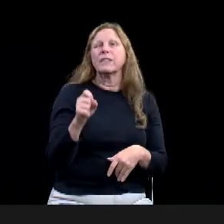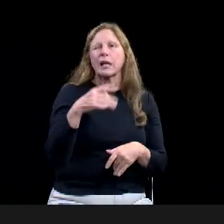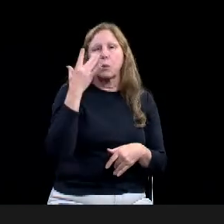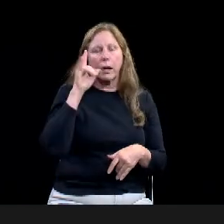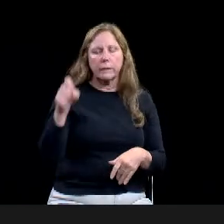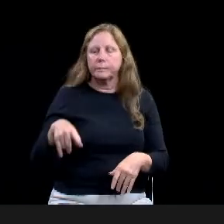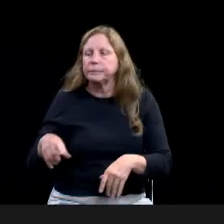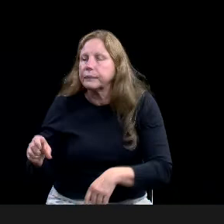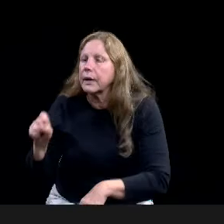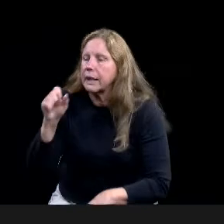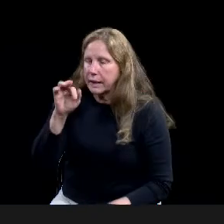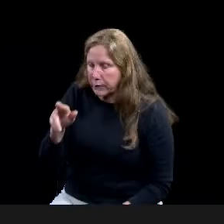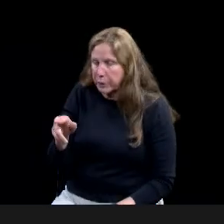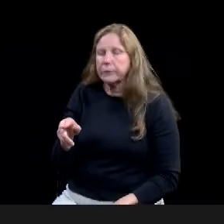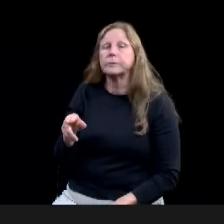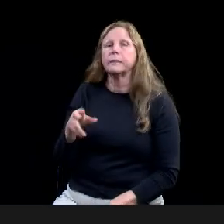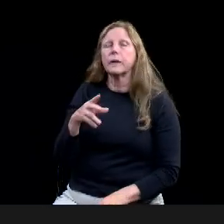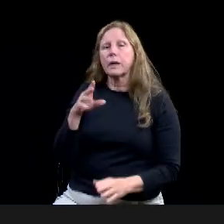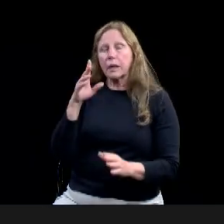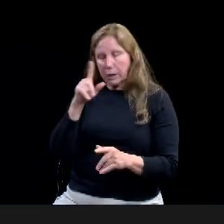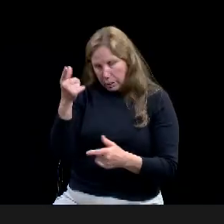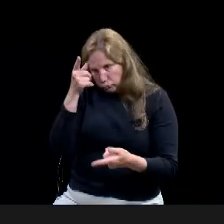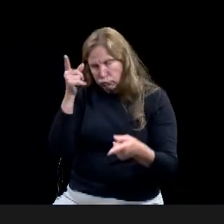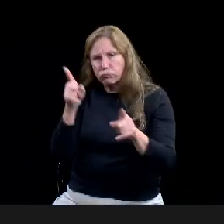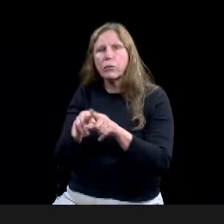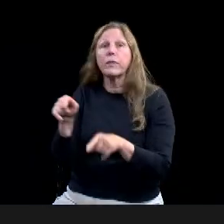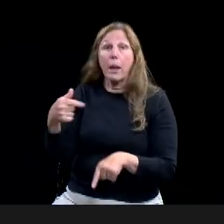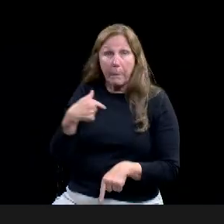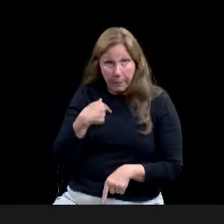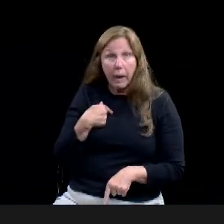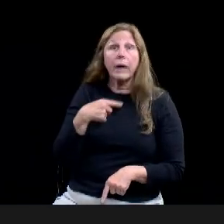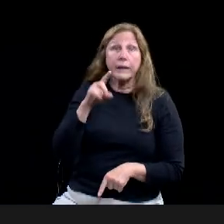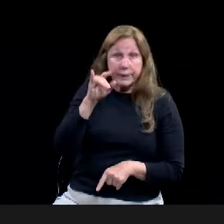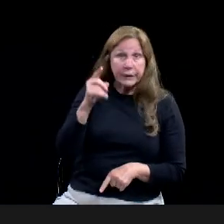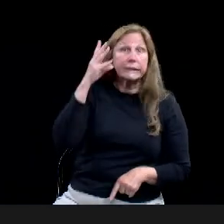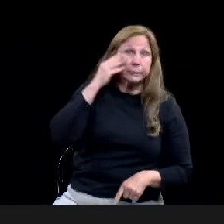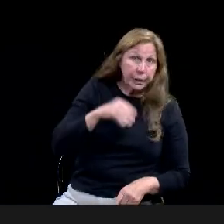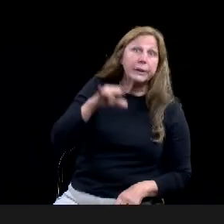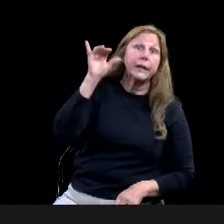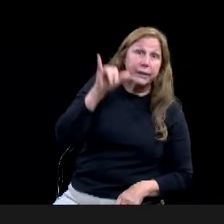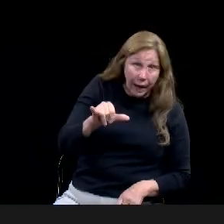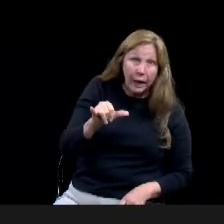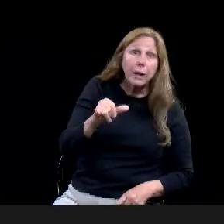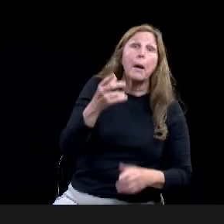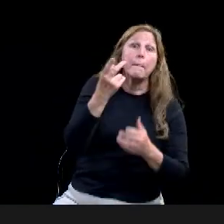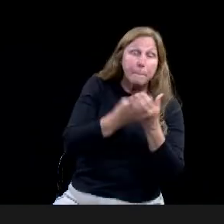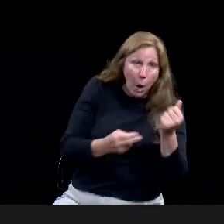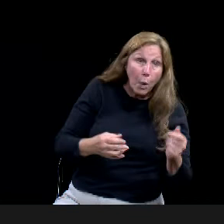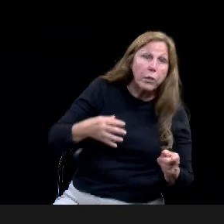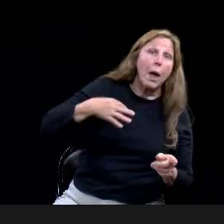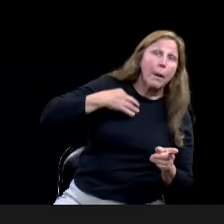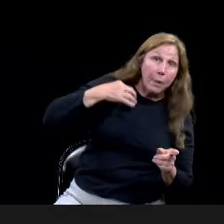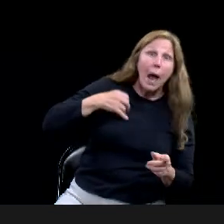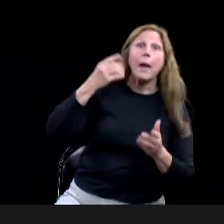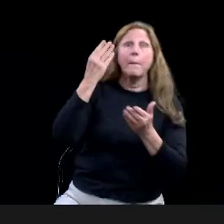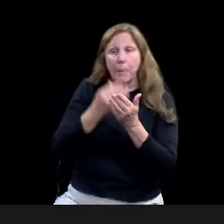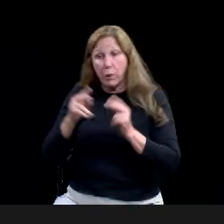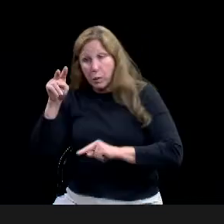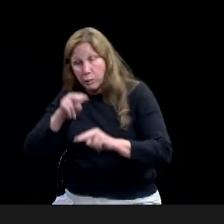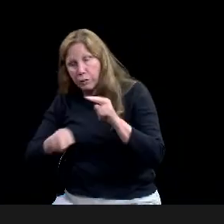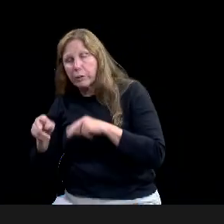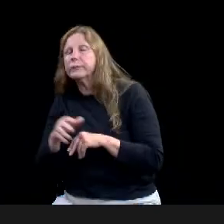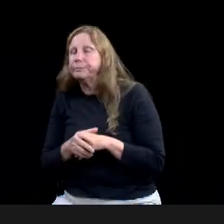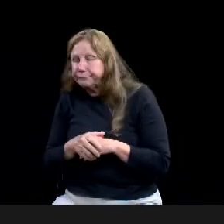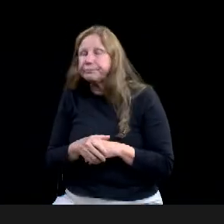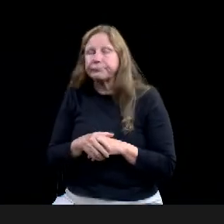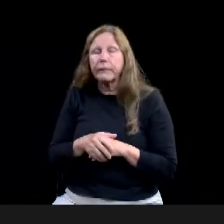grant process as well. But there are some forms and some things that have to be done for this, but we city staff are here to